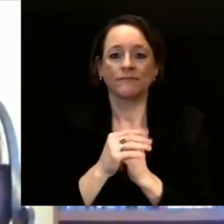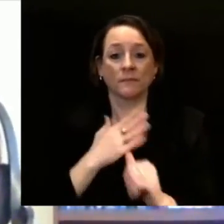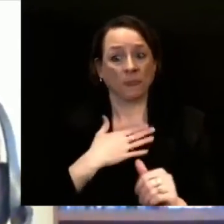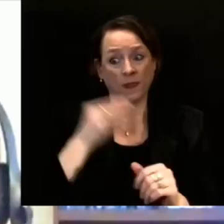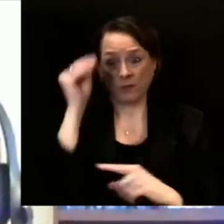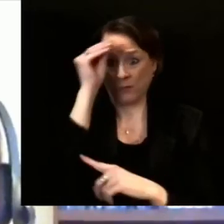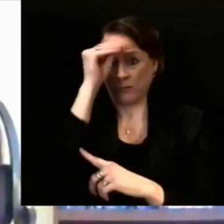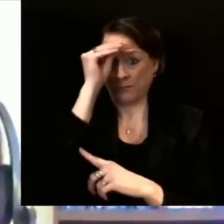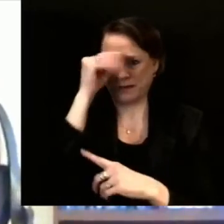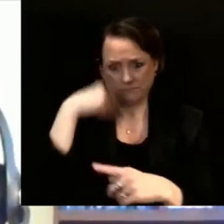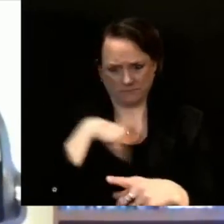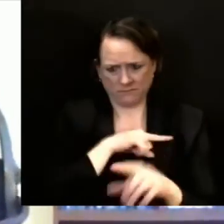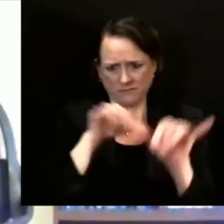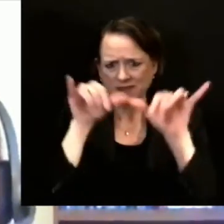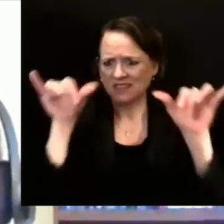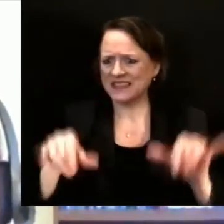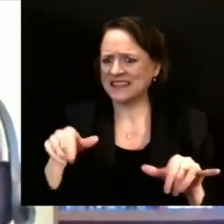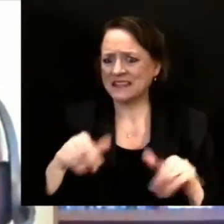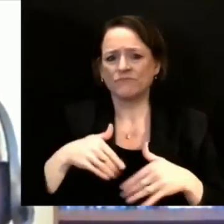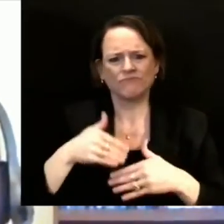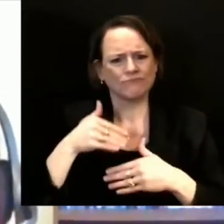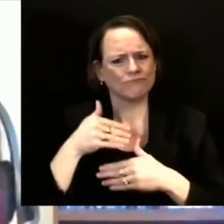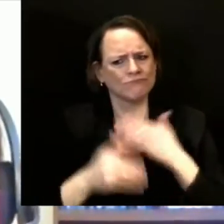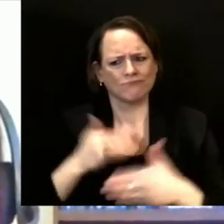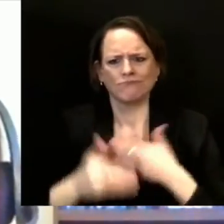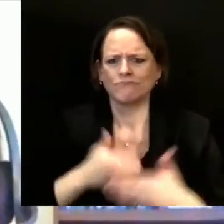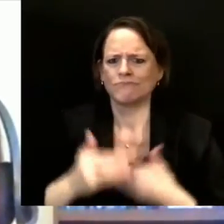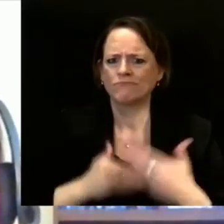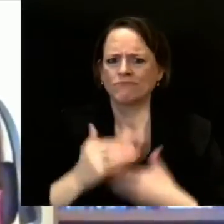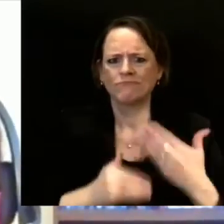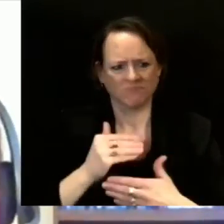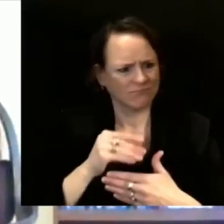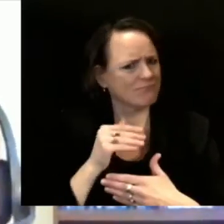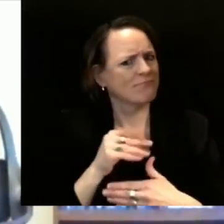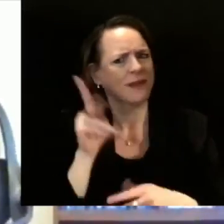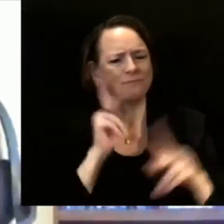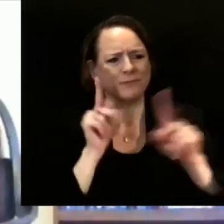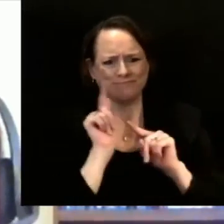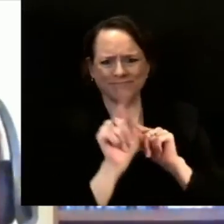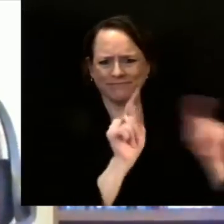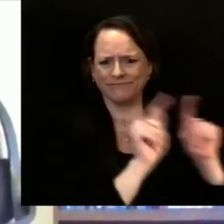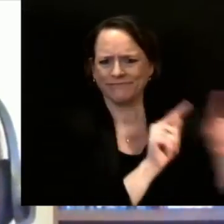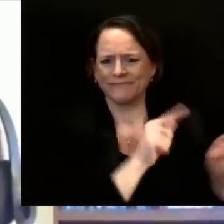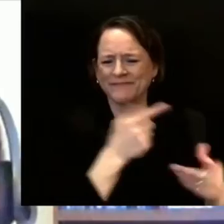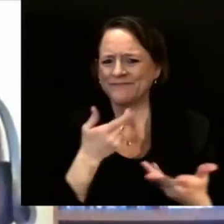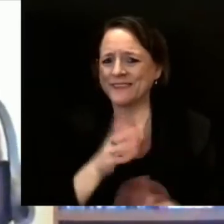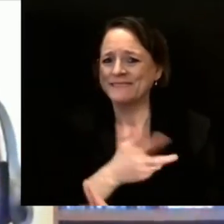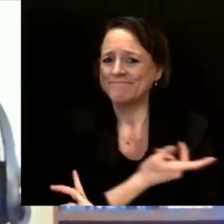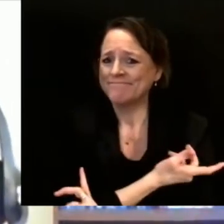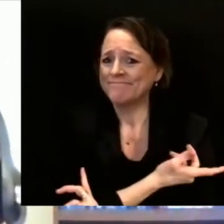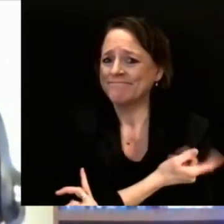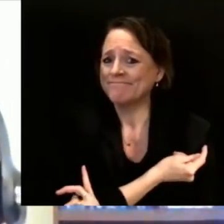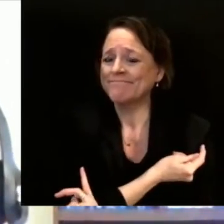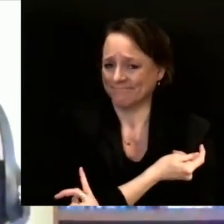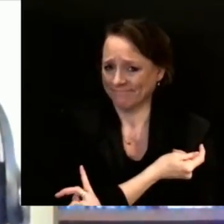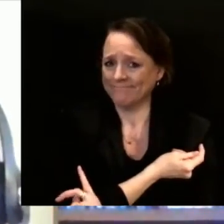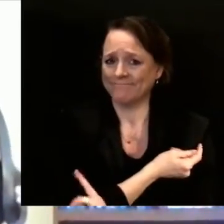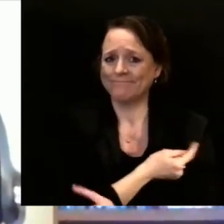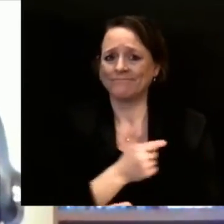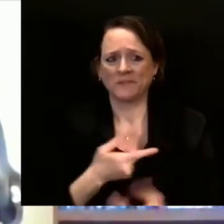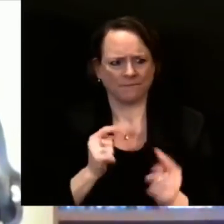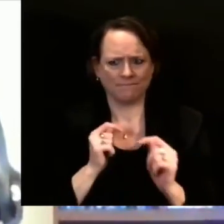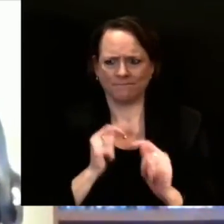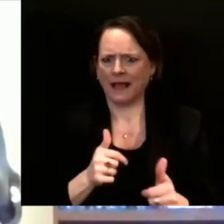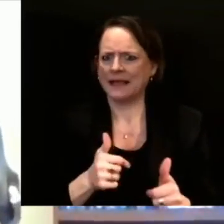accelerating every week. And we are getting the vaccine that the federal government has provided us